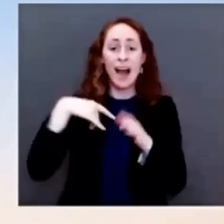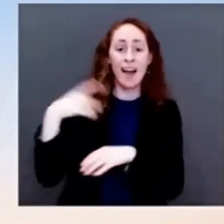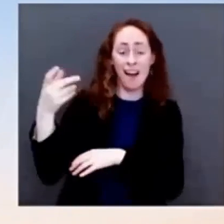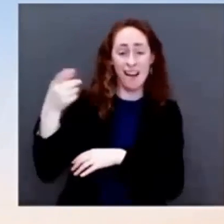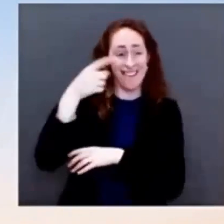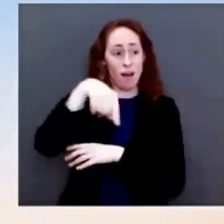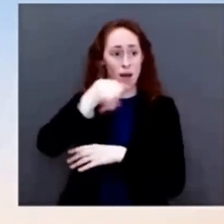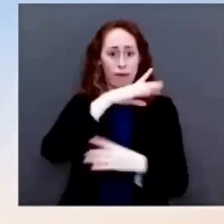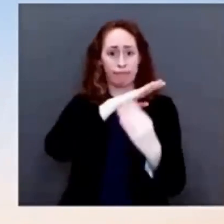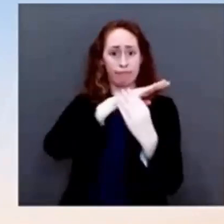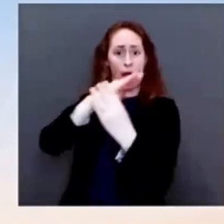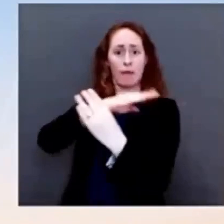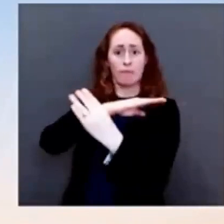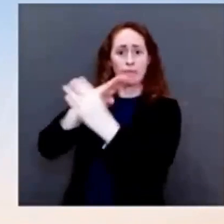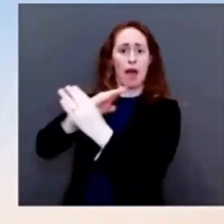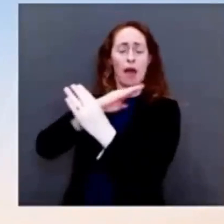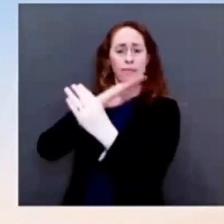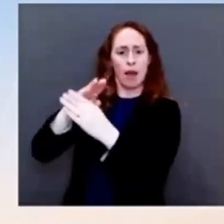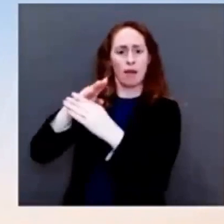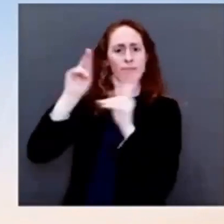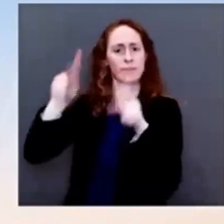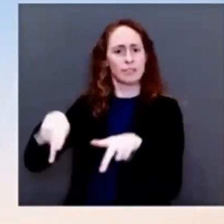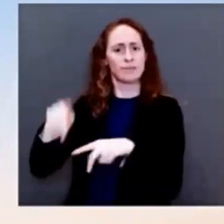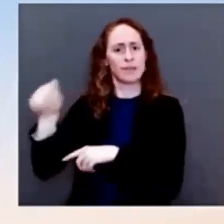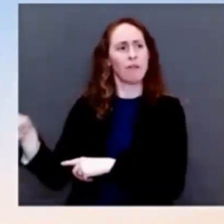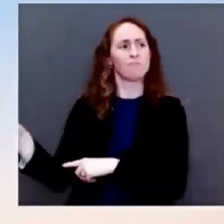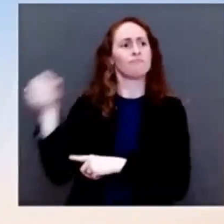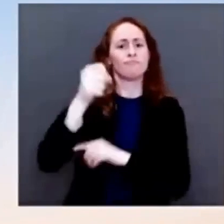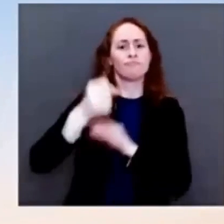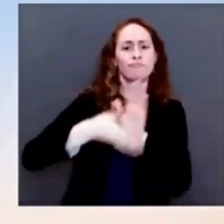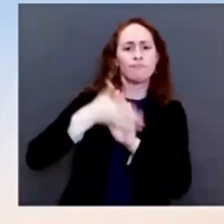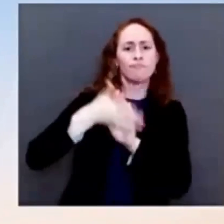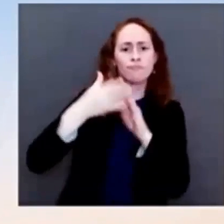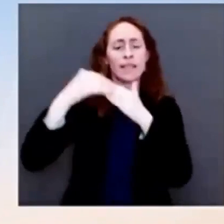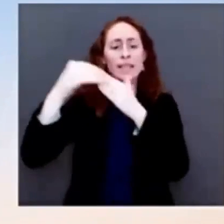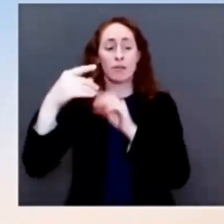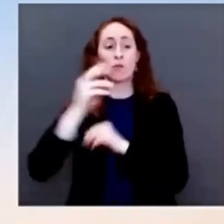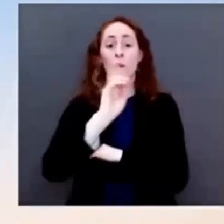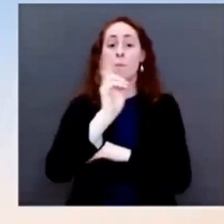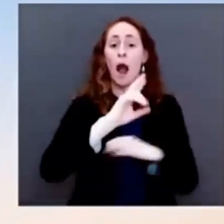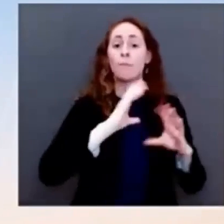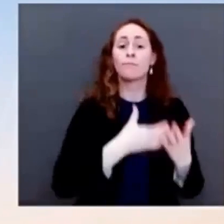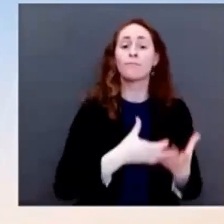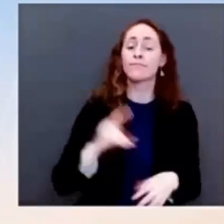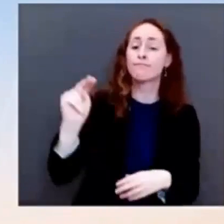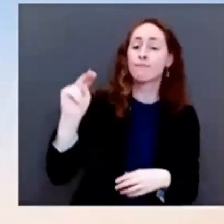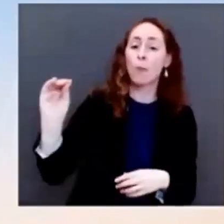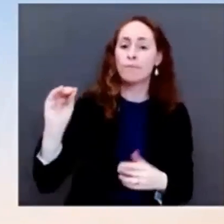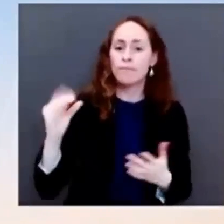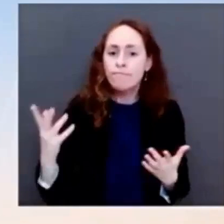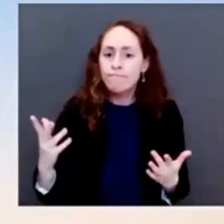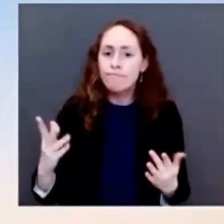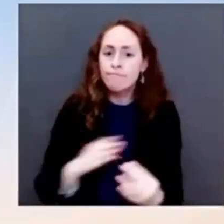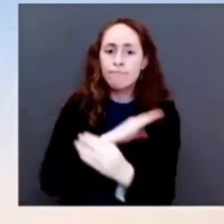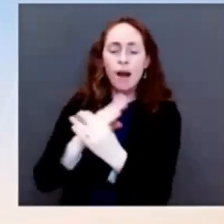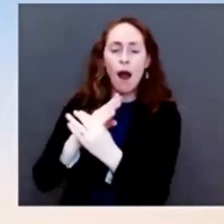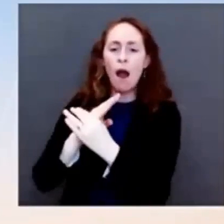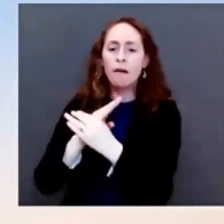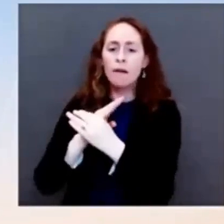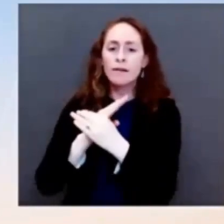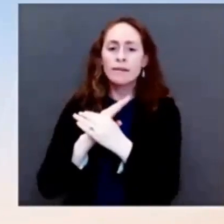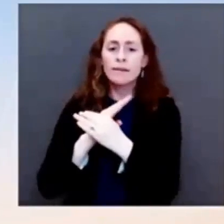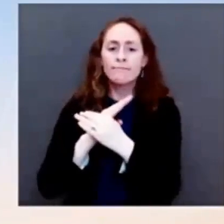person, I'm sure he'll, he'll be prepared to do that. But again, we could have had a nominee, somebody who was qualified, ready and prepared to serve in that role confirmed